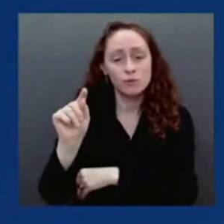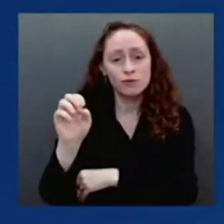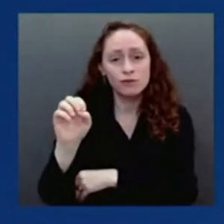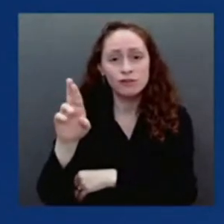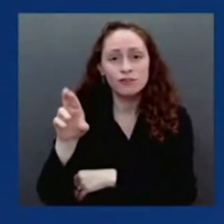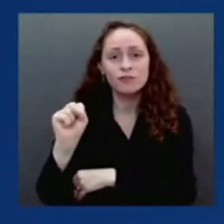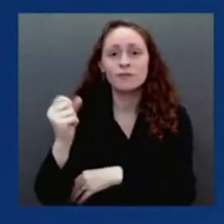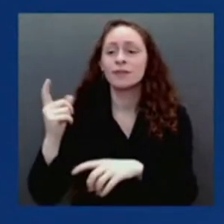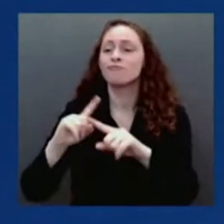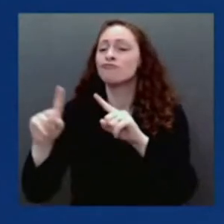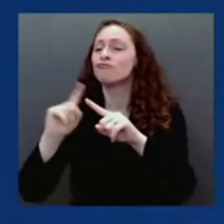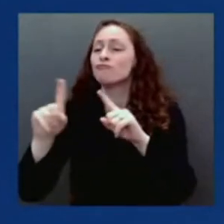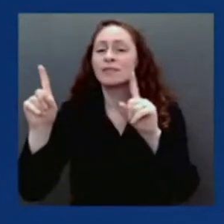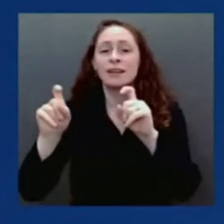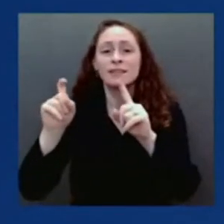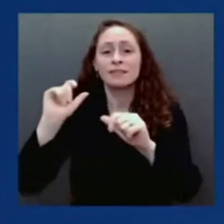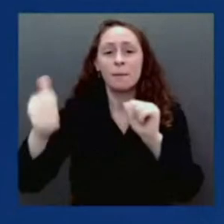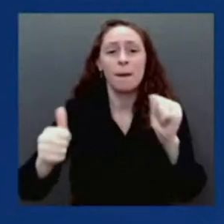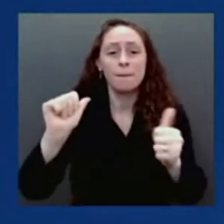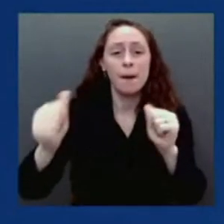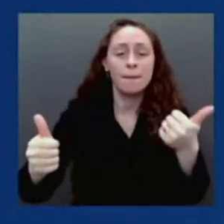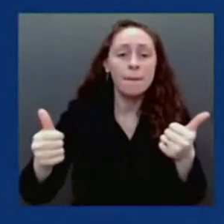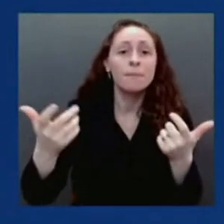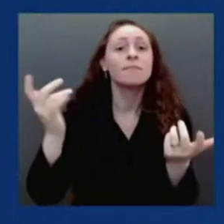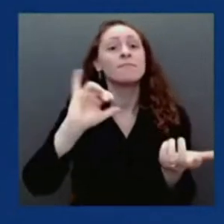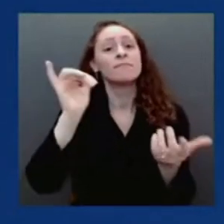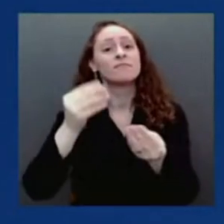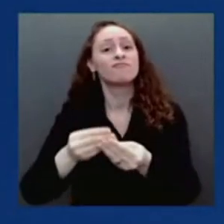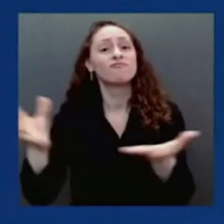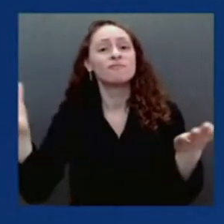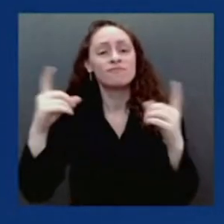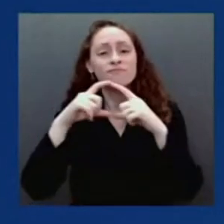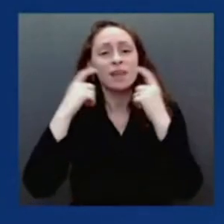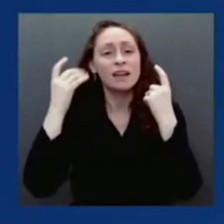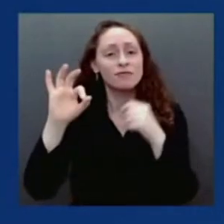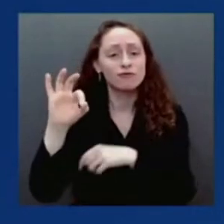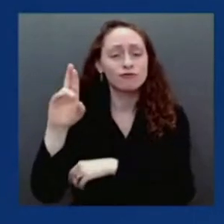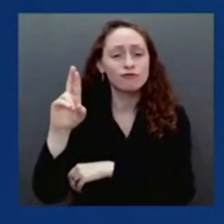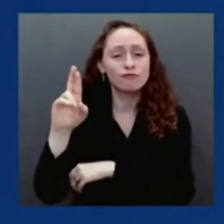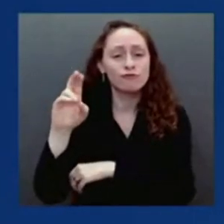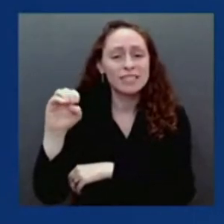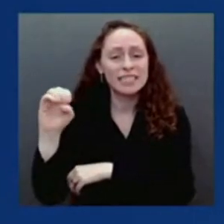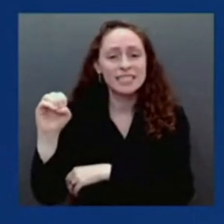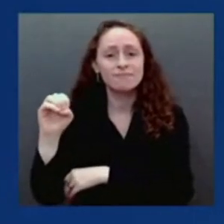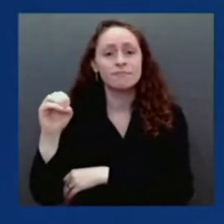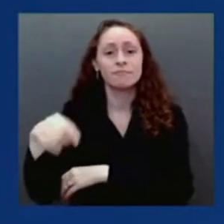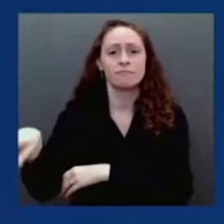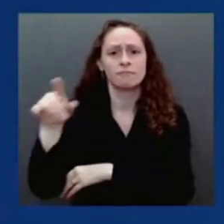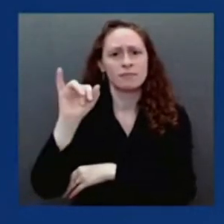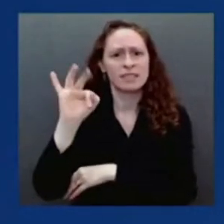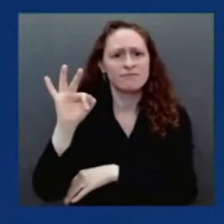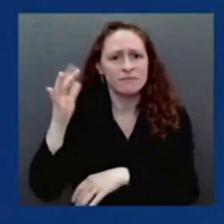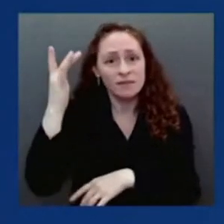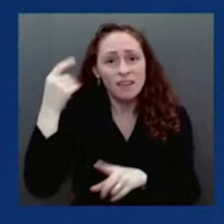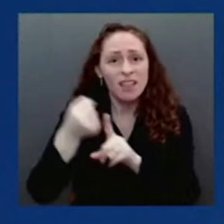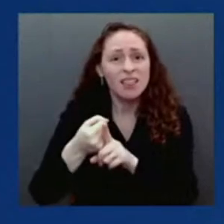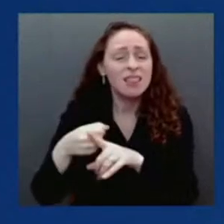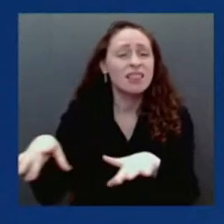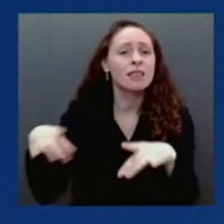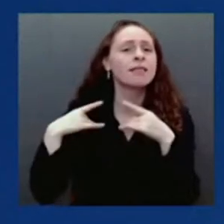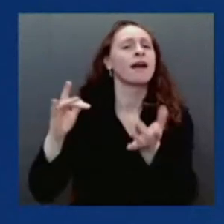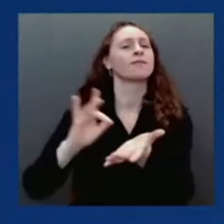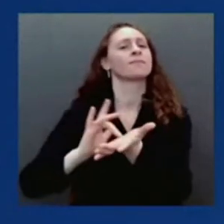And effective treatments. We remain laser-focused on deploying these tools to help protect people